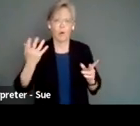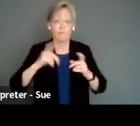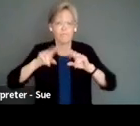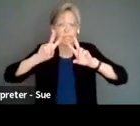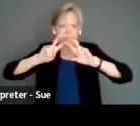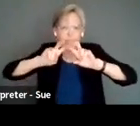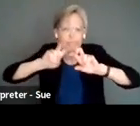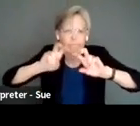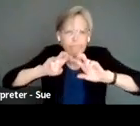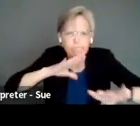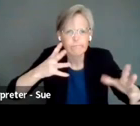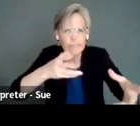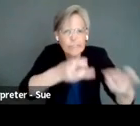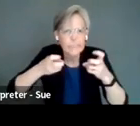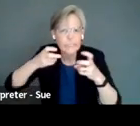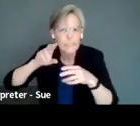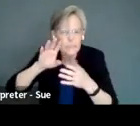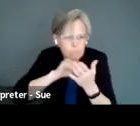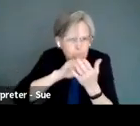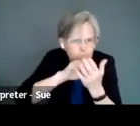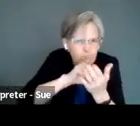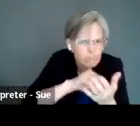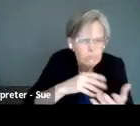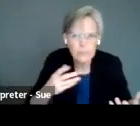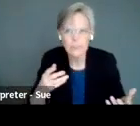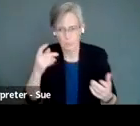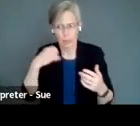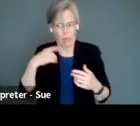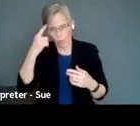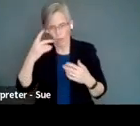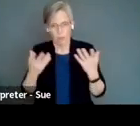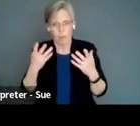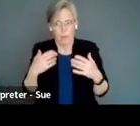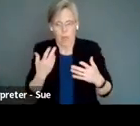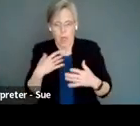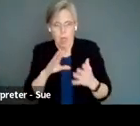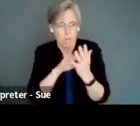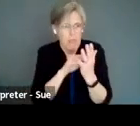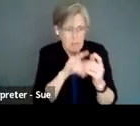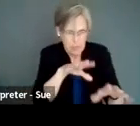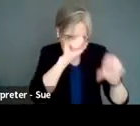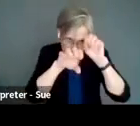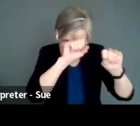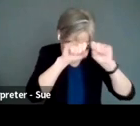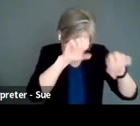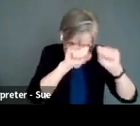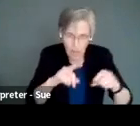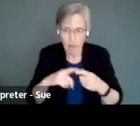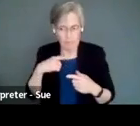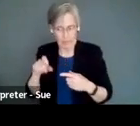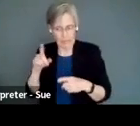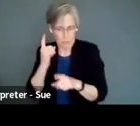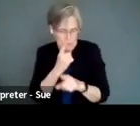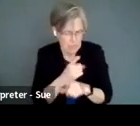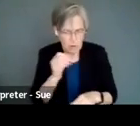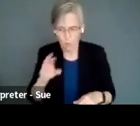utilize them, or learn more about them for fear of, you know, doing something wrong, or appropriating, or, you know,